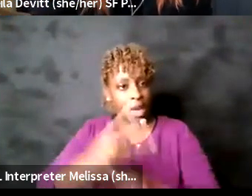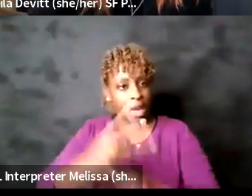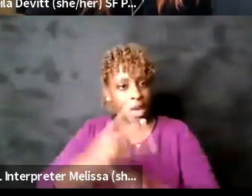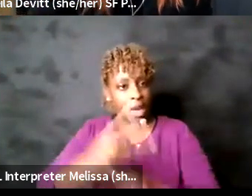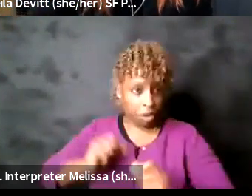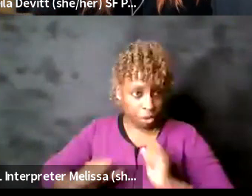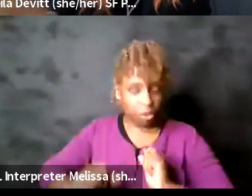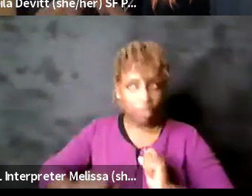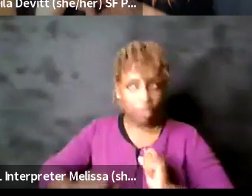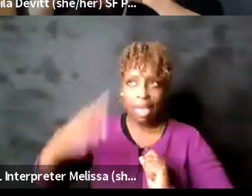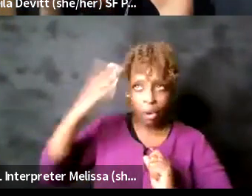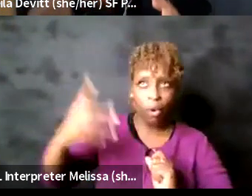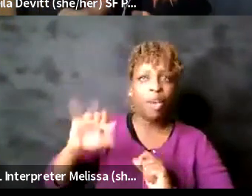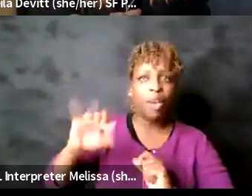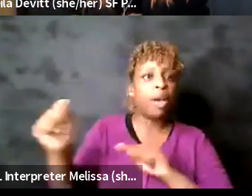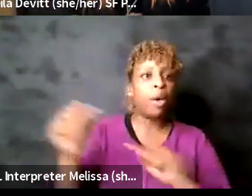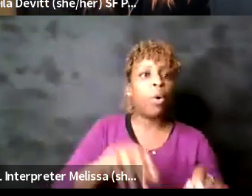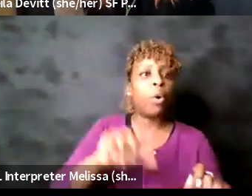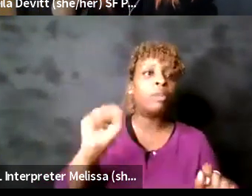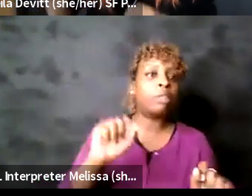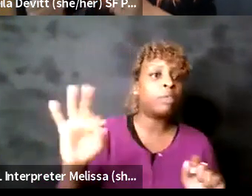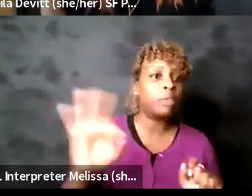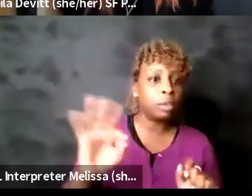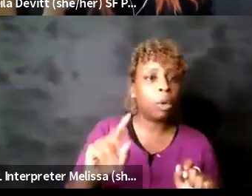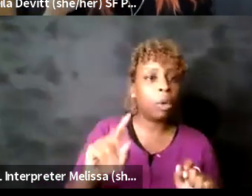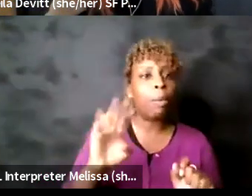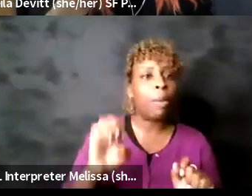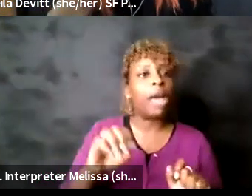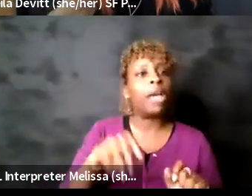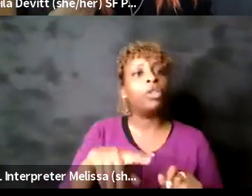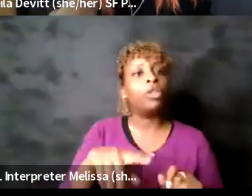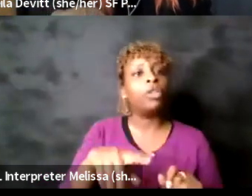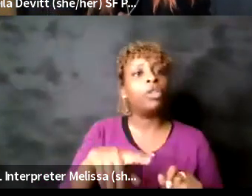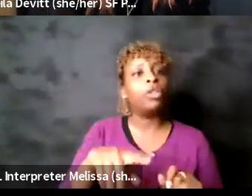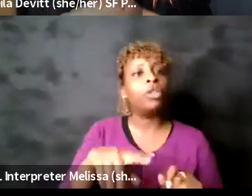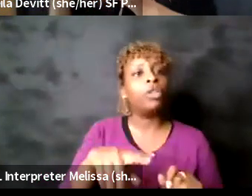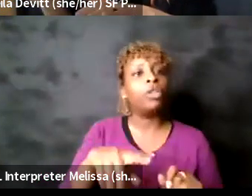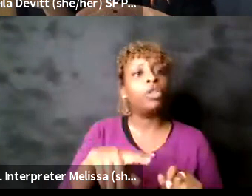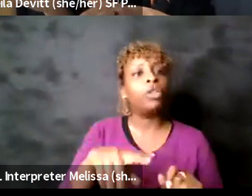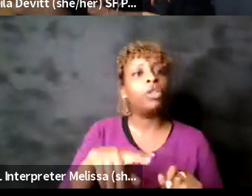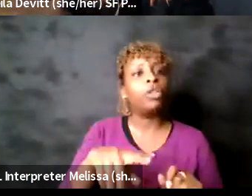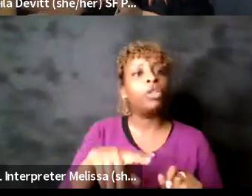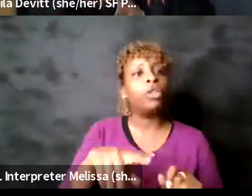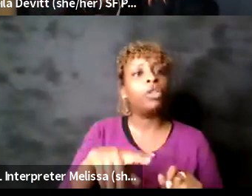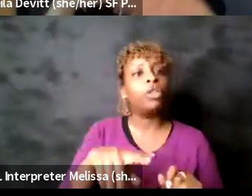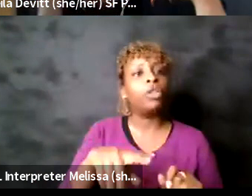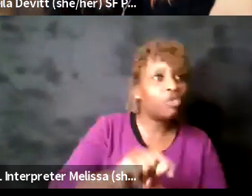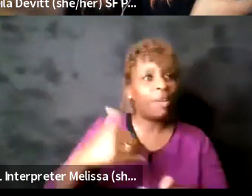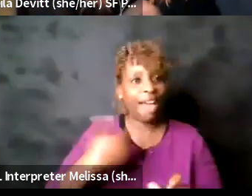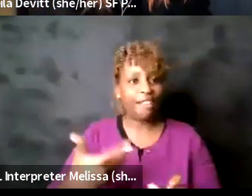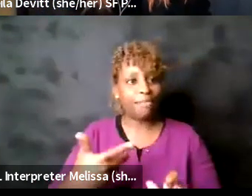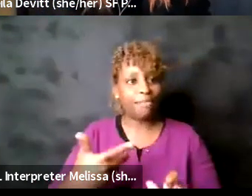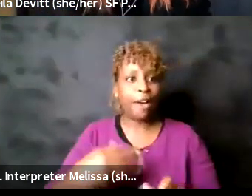the fourth of july in dolores park i have my ritual i've got my my picnic bag that i pack right and i'm gonna go sit in the park and